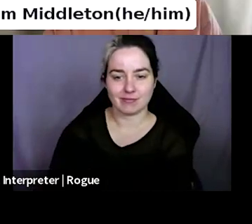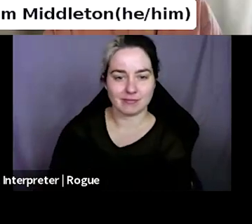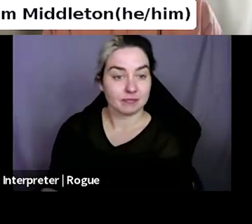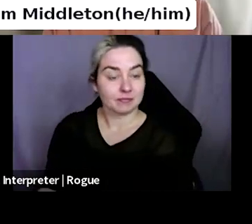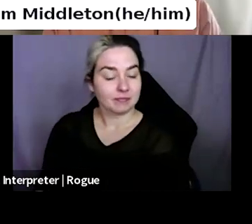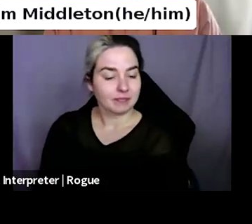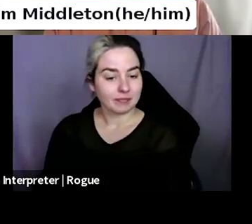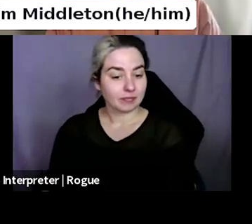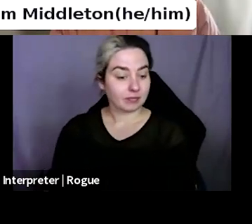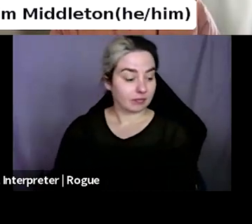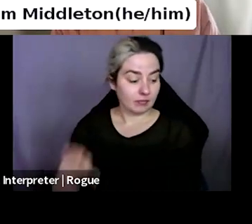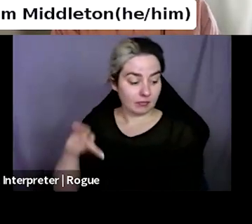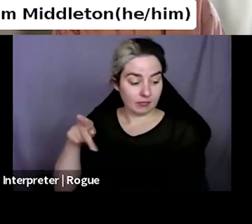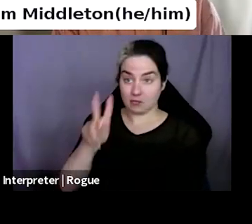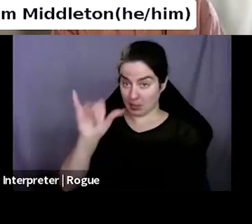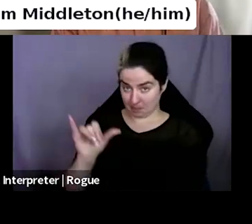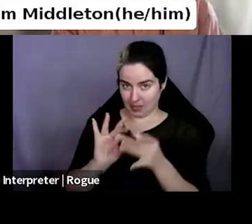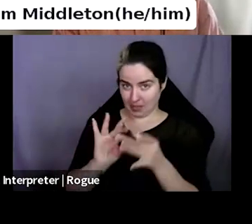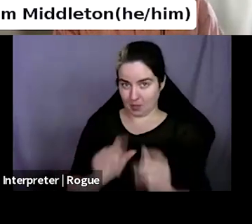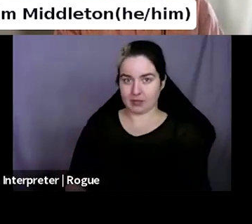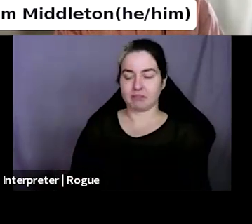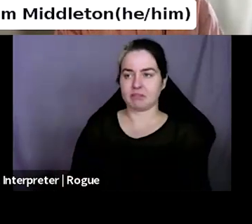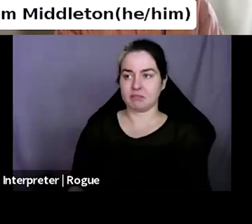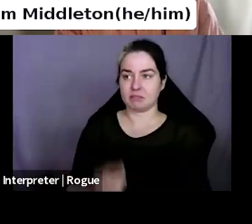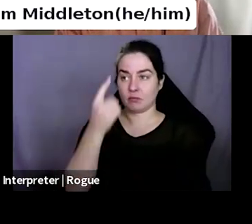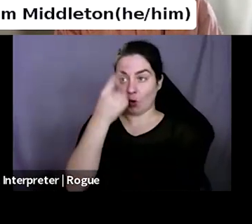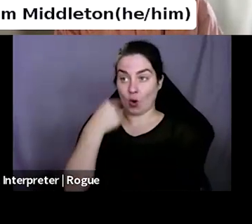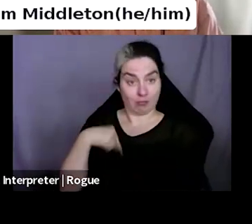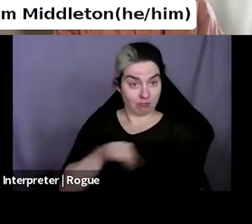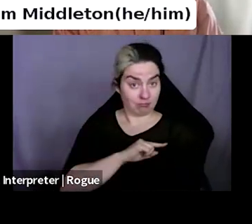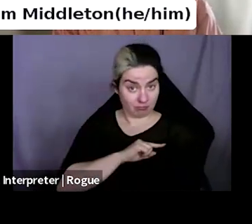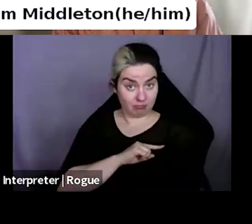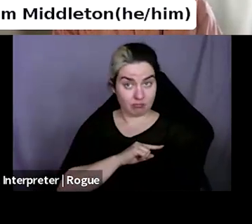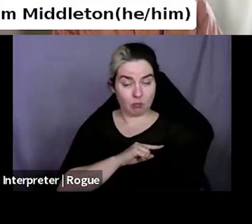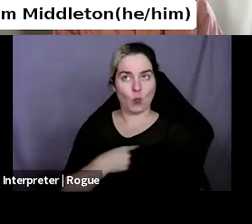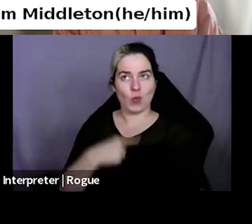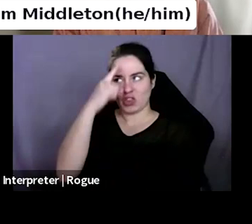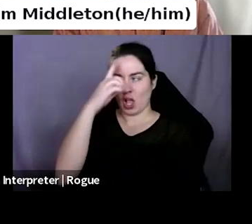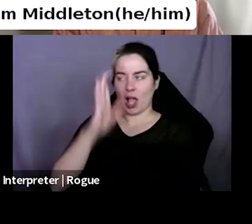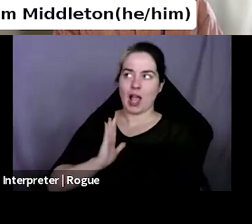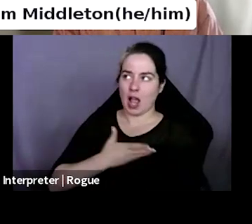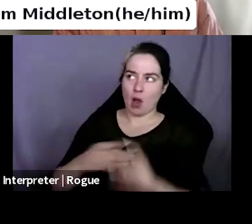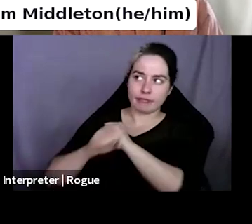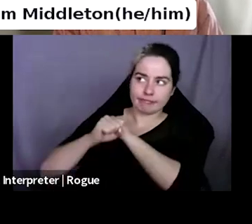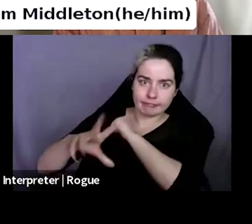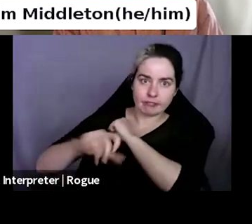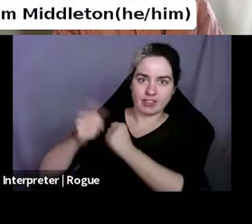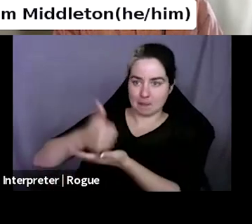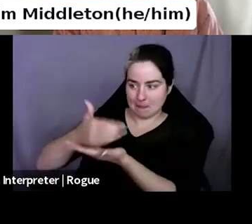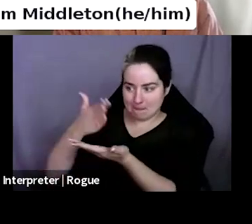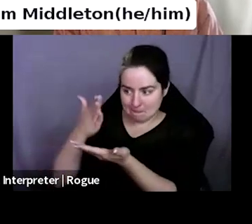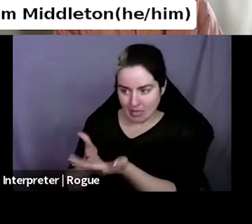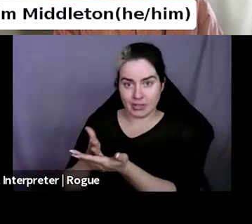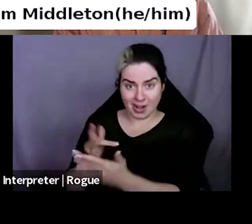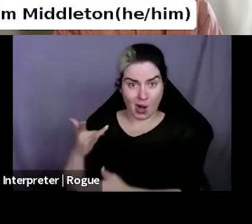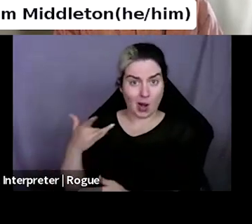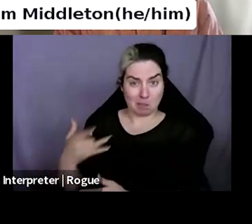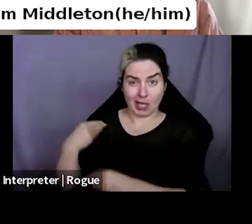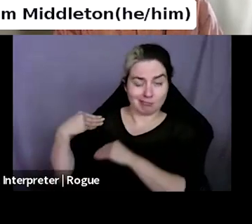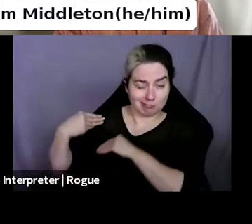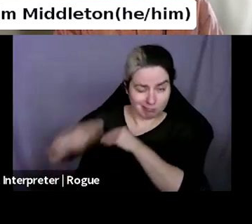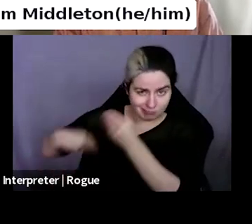So for us, what we found is rather than spending our advertising budget on traditional advertising,